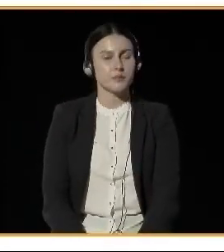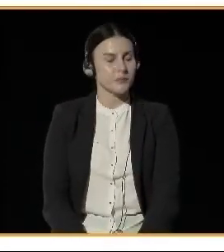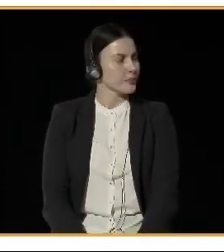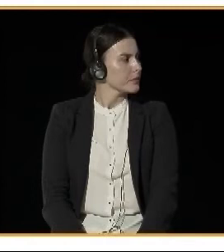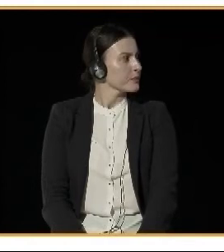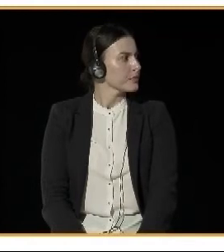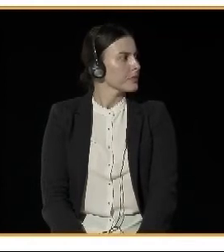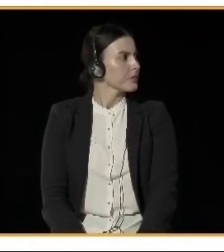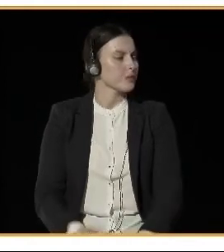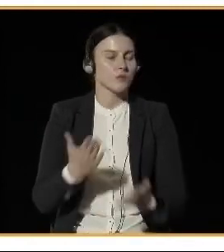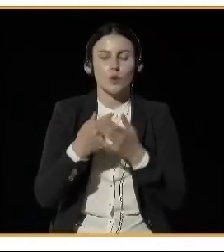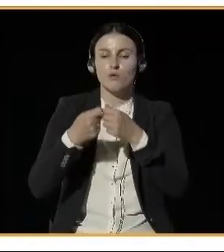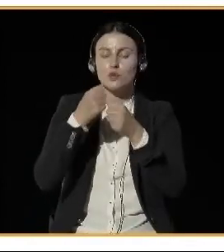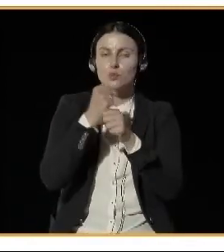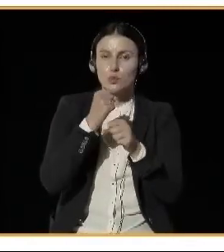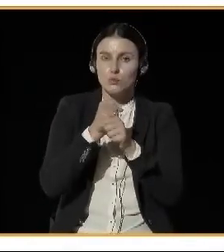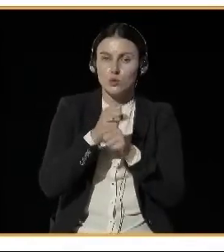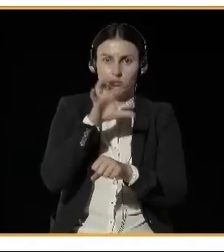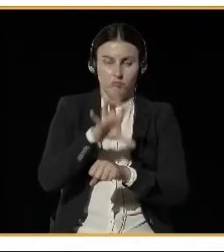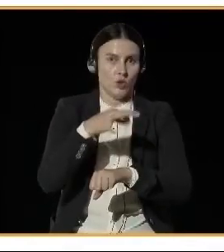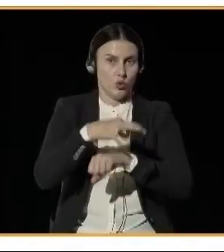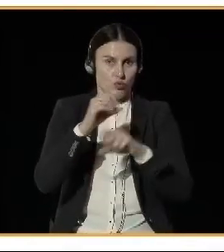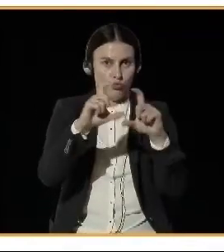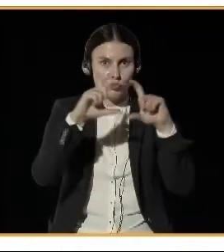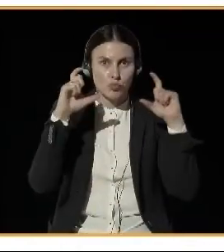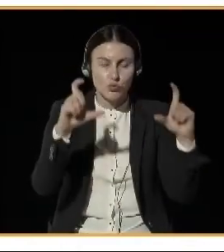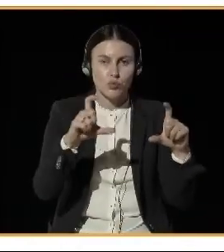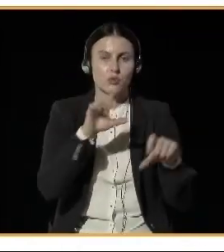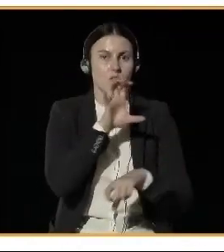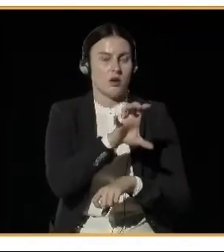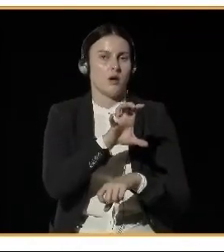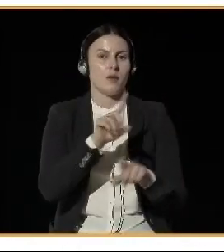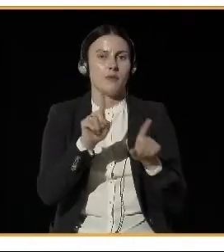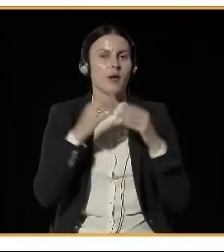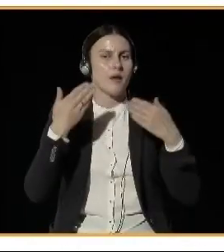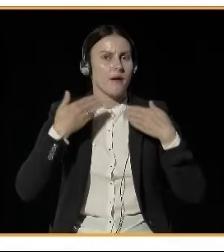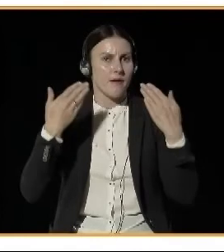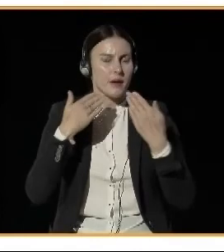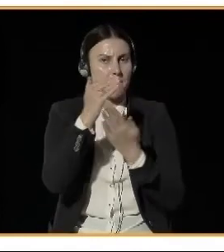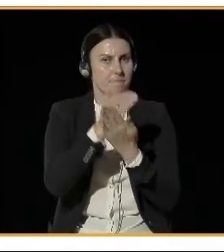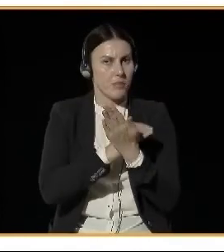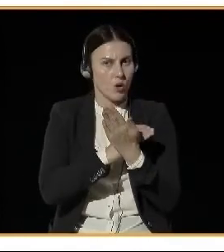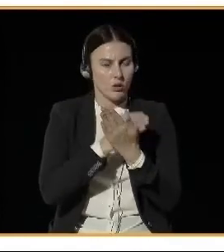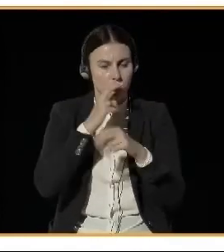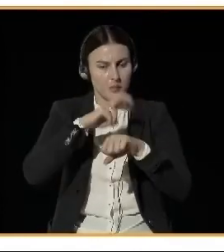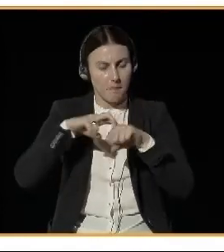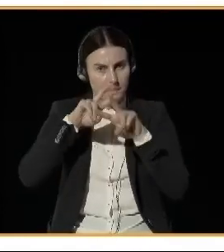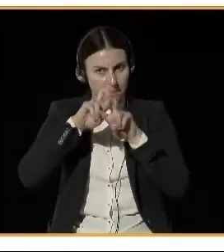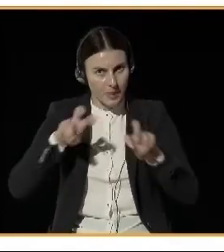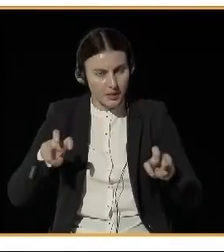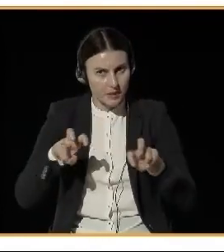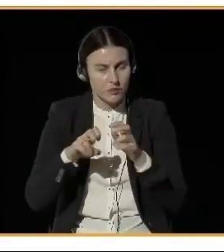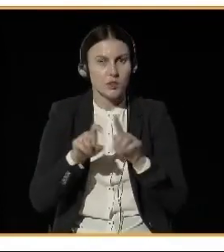university and supported their research programs. And then we have taken part in